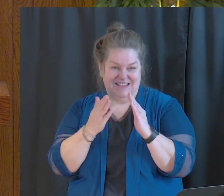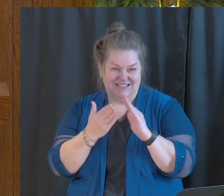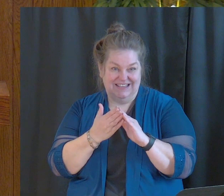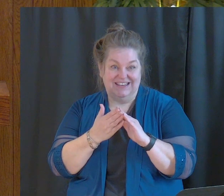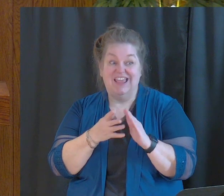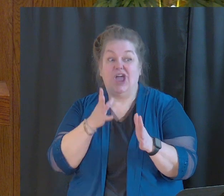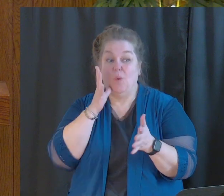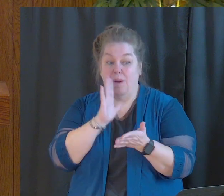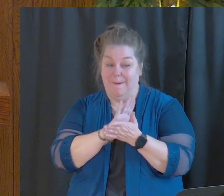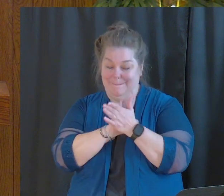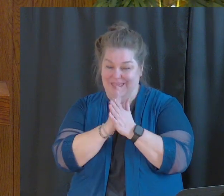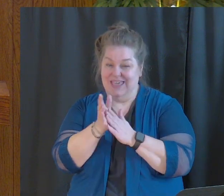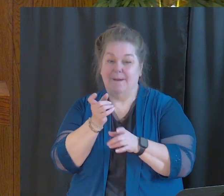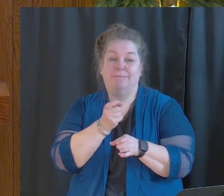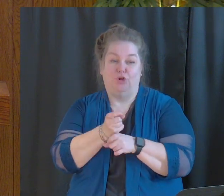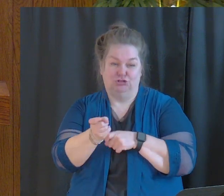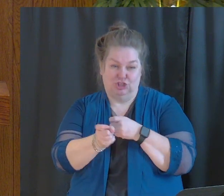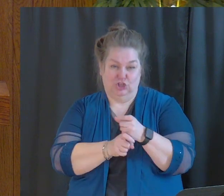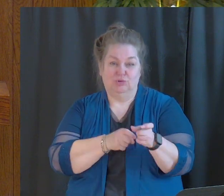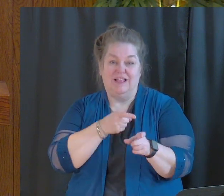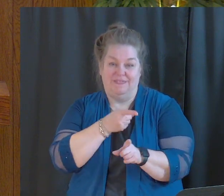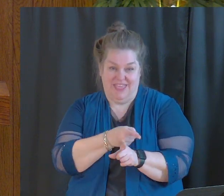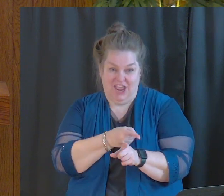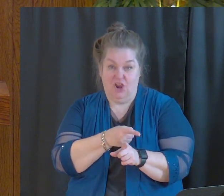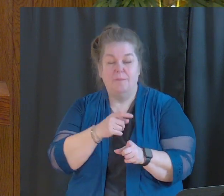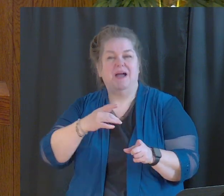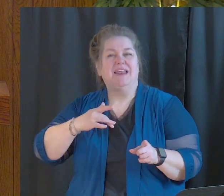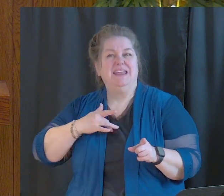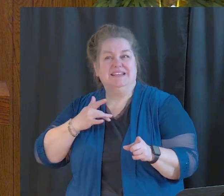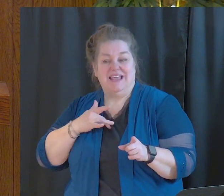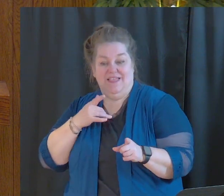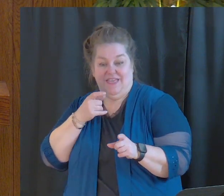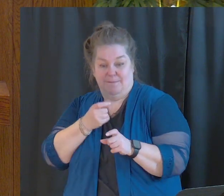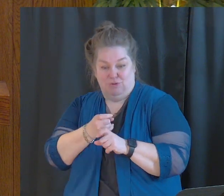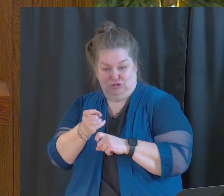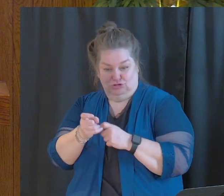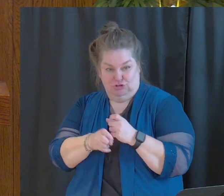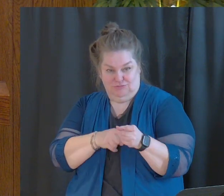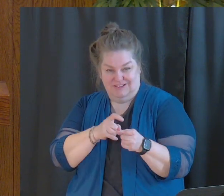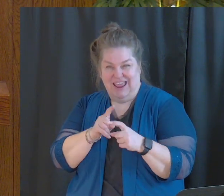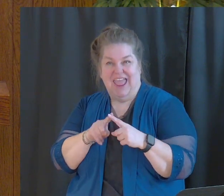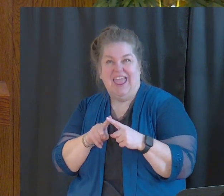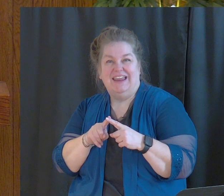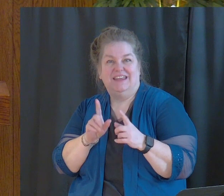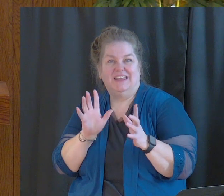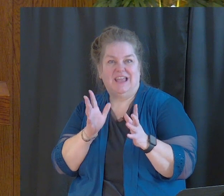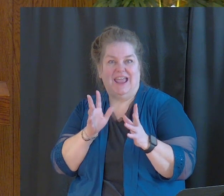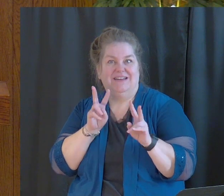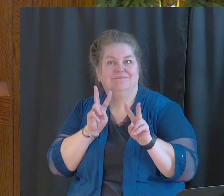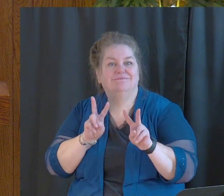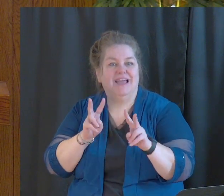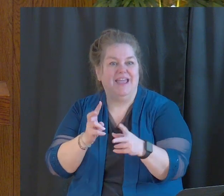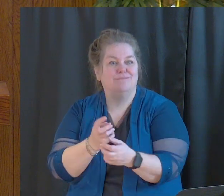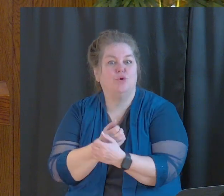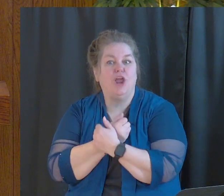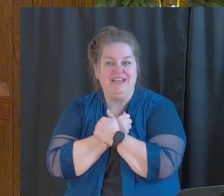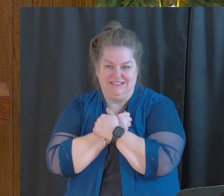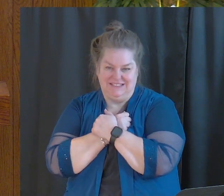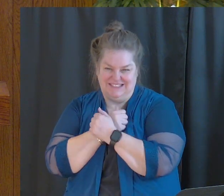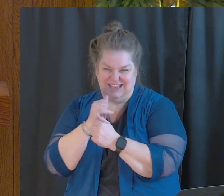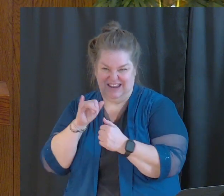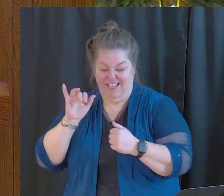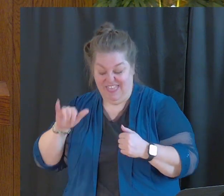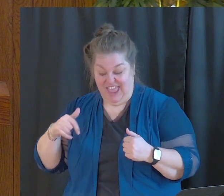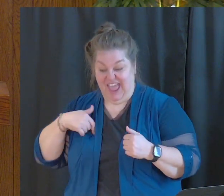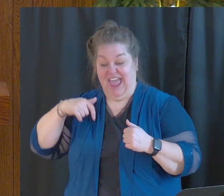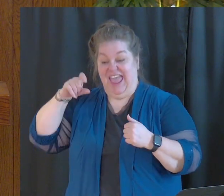persecuted there, but he doesn't delay his visit. He anticipates the persecution. He almost embraces it, that this is something that I need to